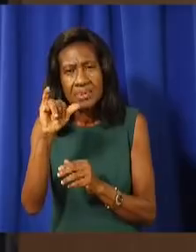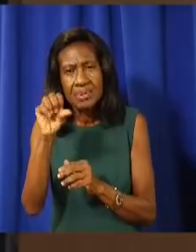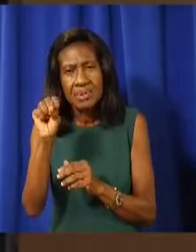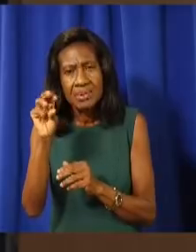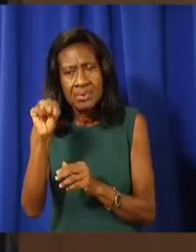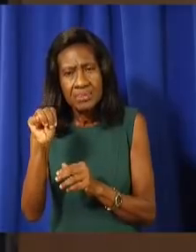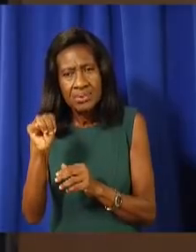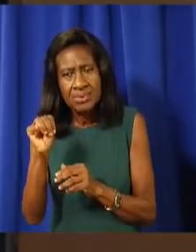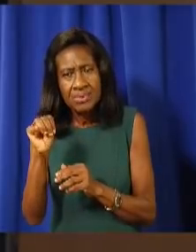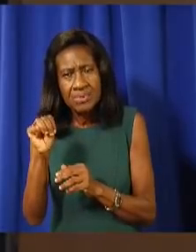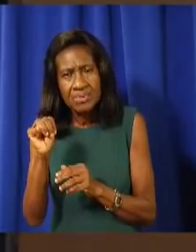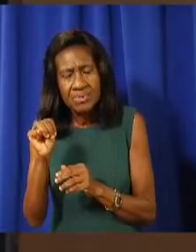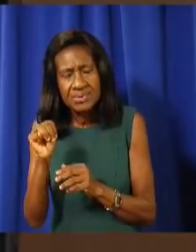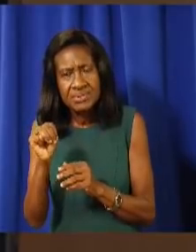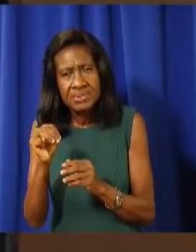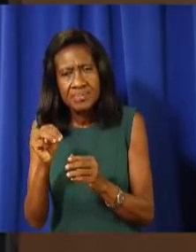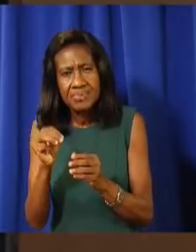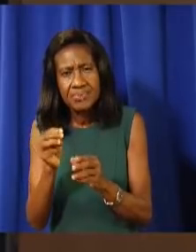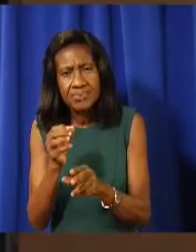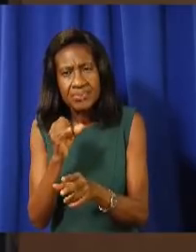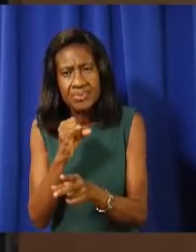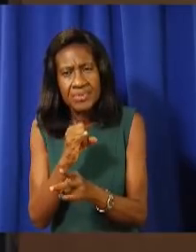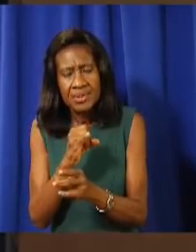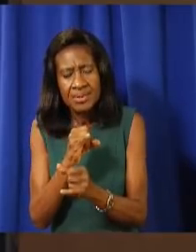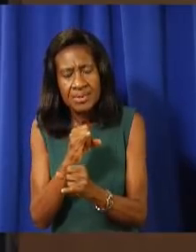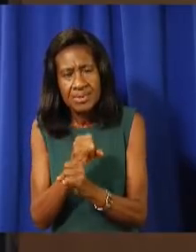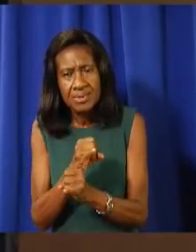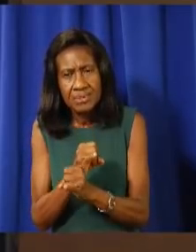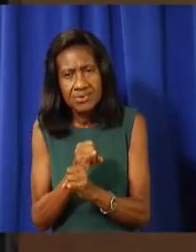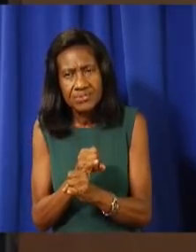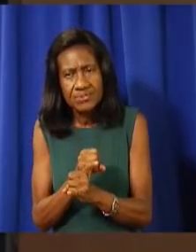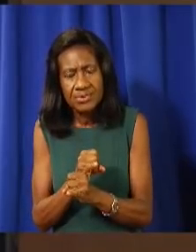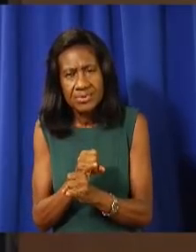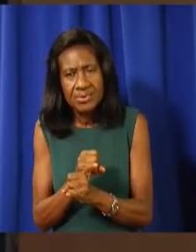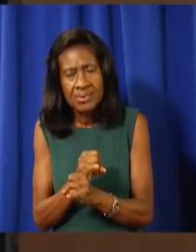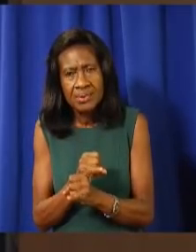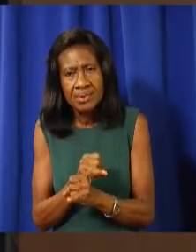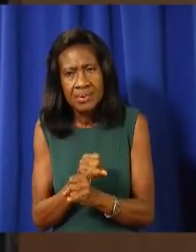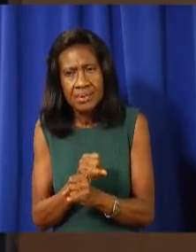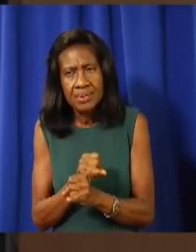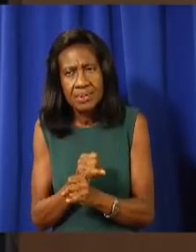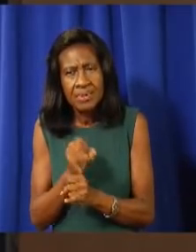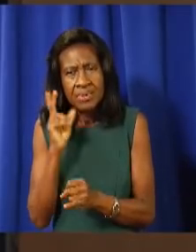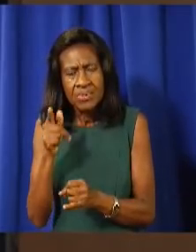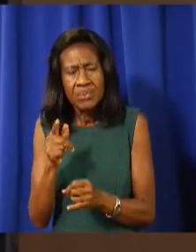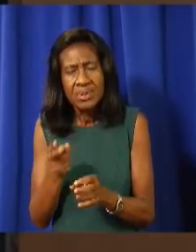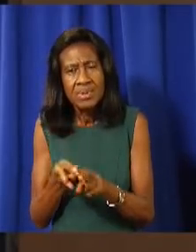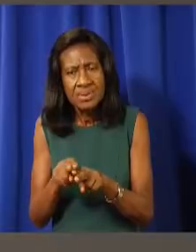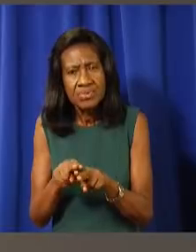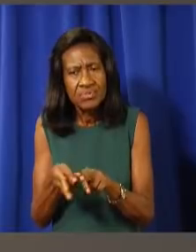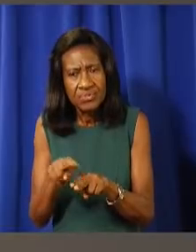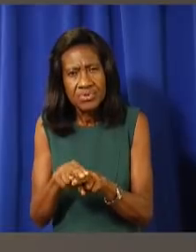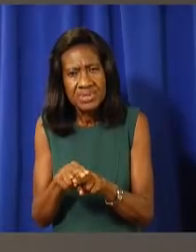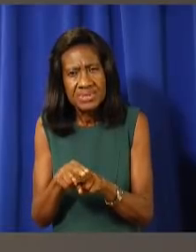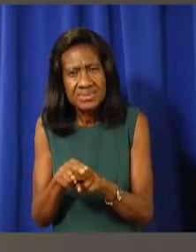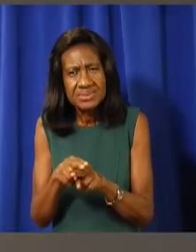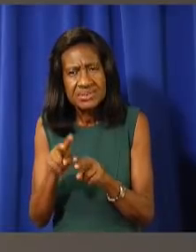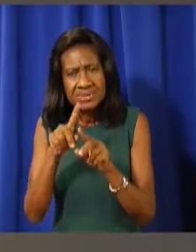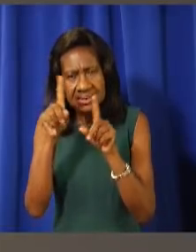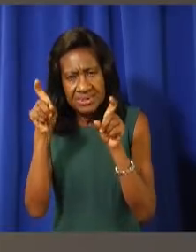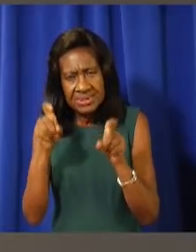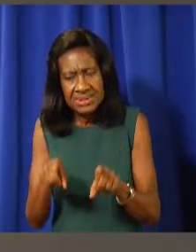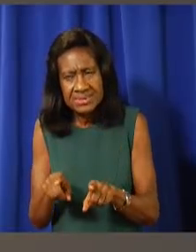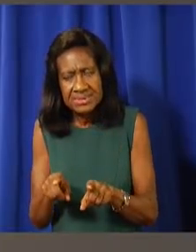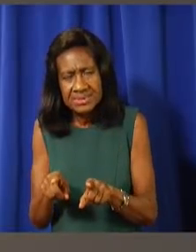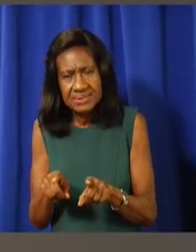we will definitely increase surveillance once we open up the And in terms of, you know, mandatory testing,